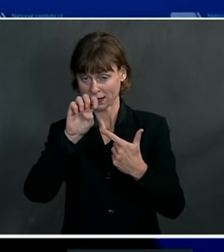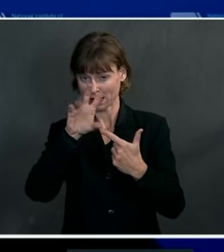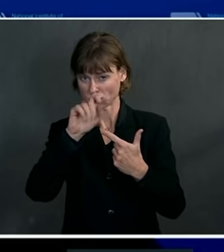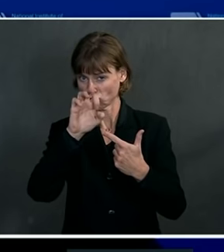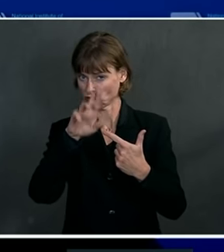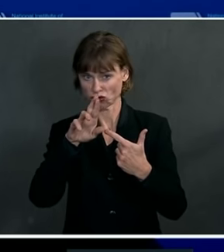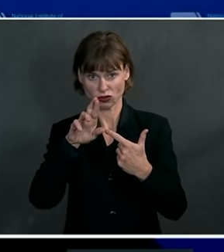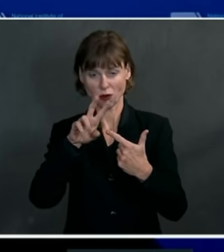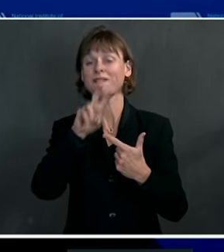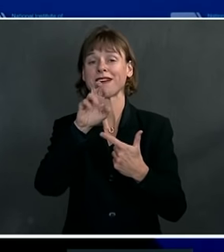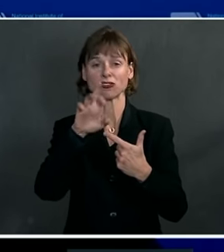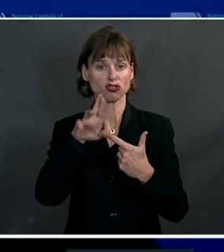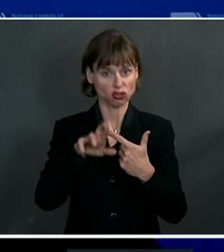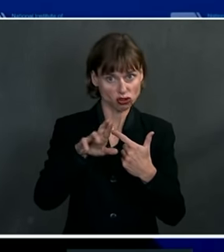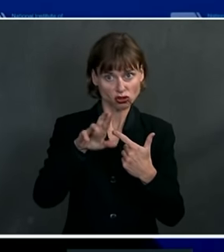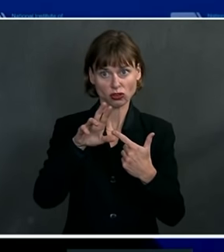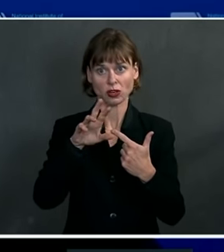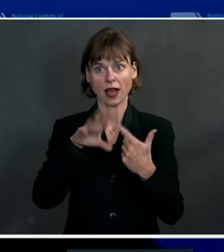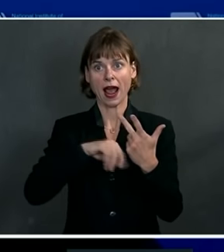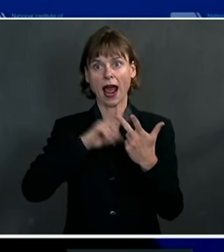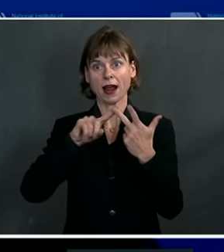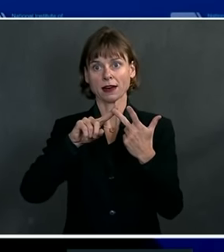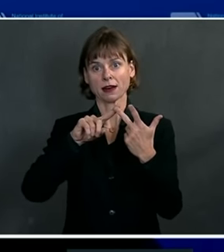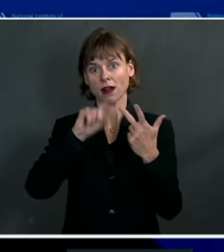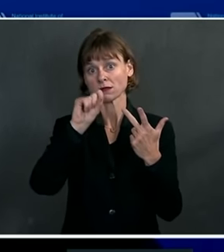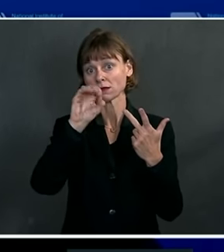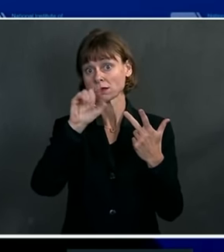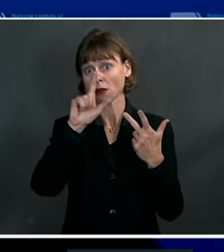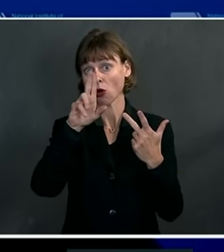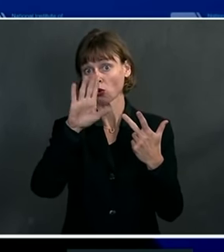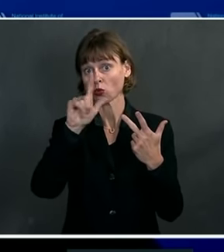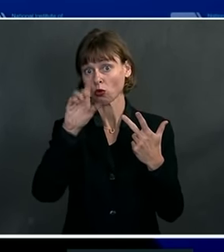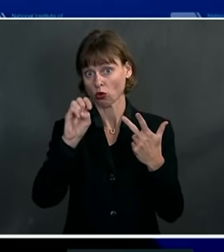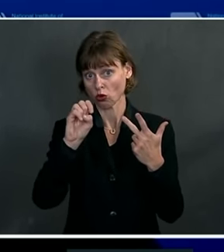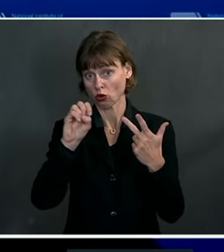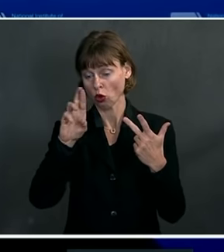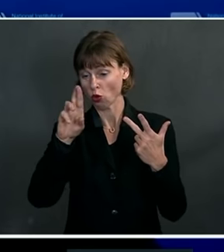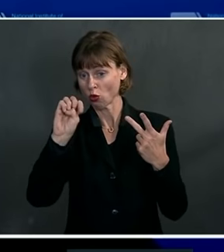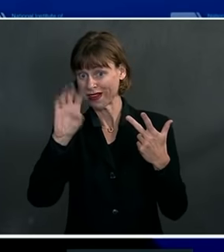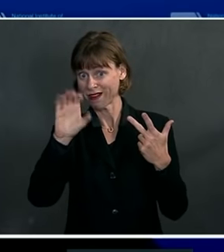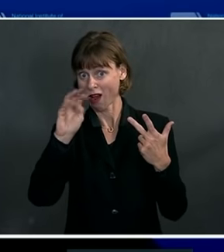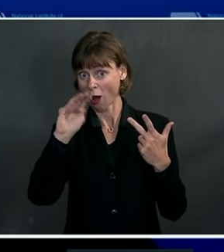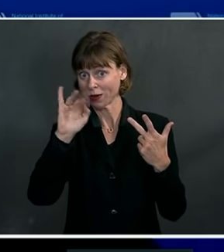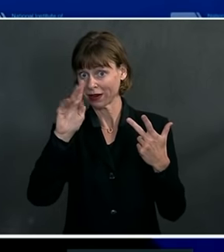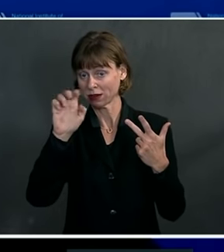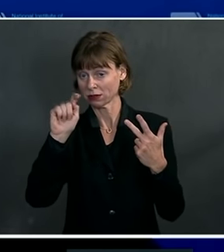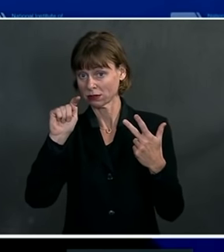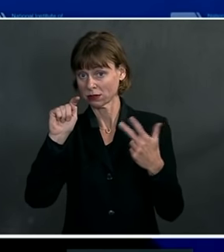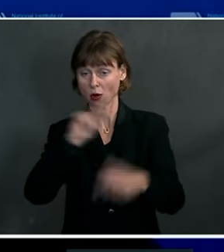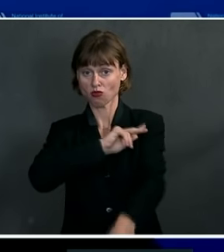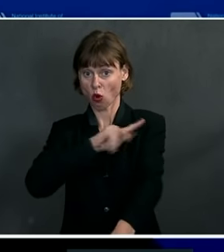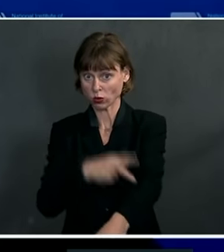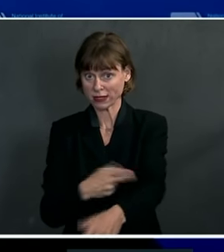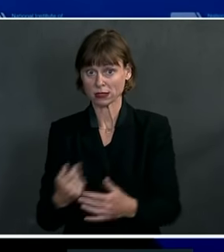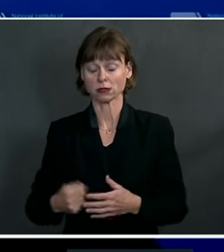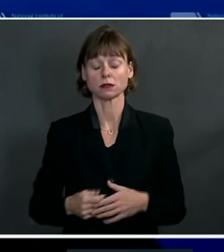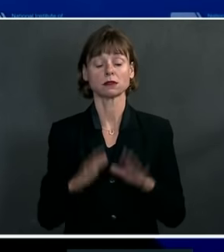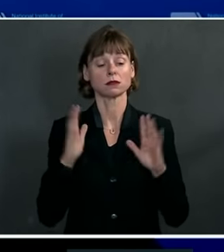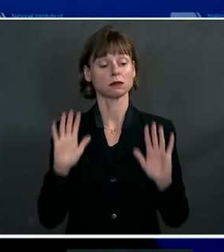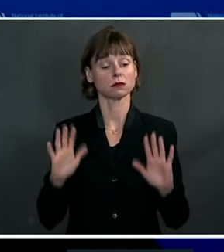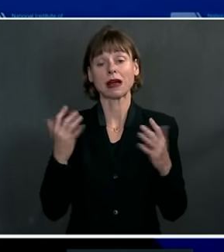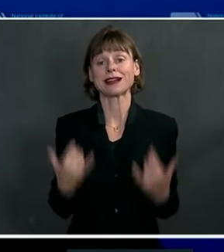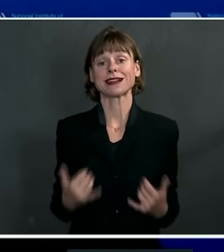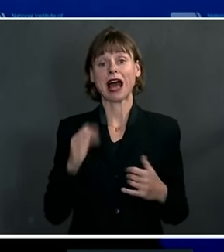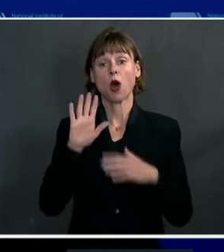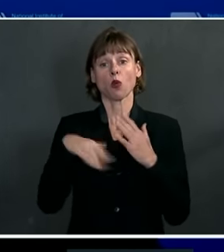an adenovector or a chimp vector, and the other was the soluble recombinant proteins. We all know now of the